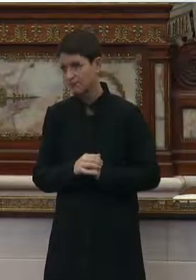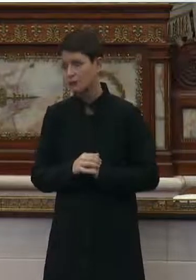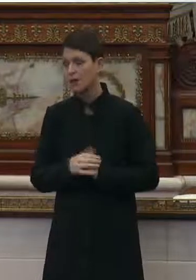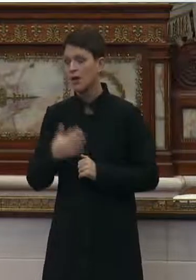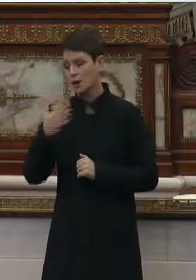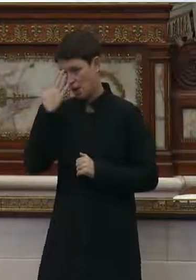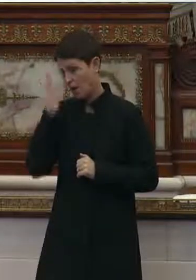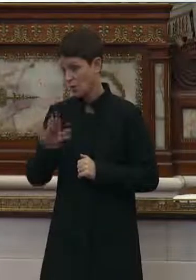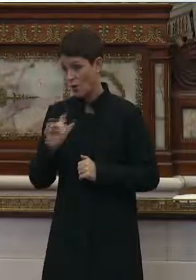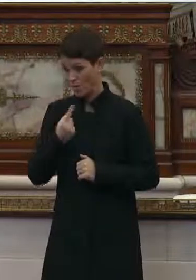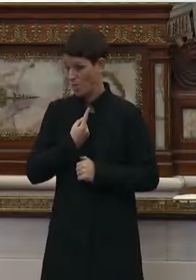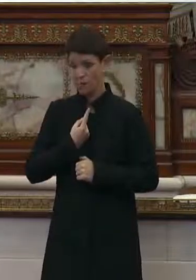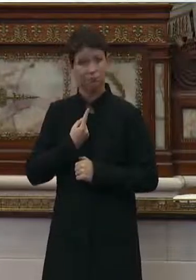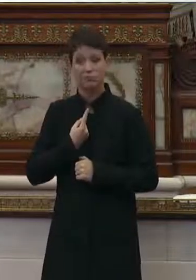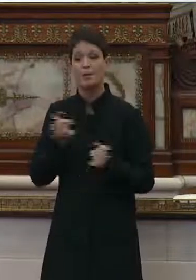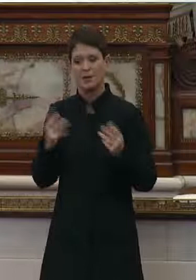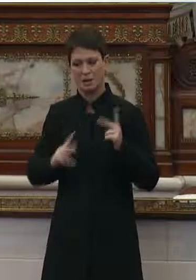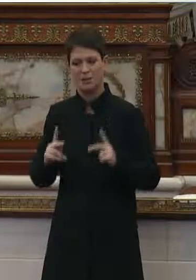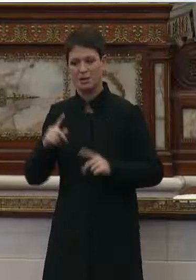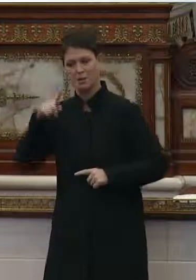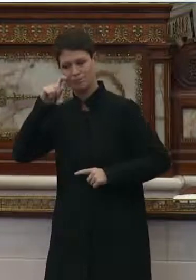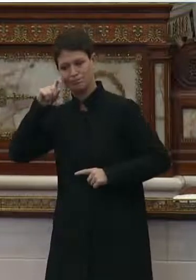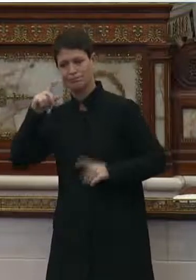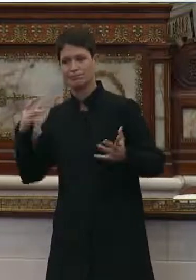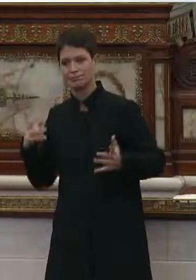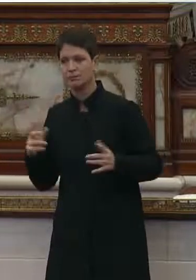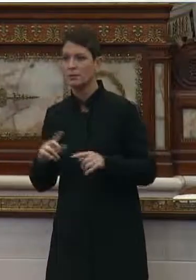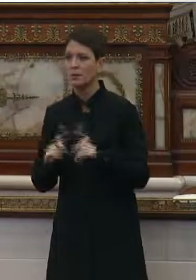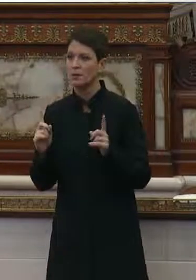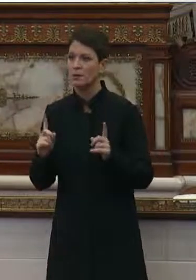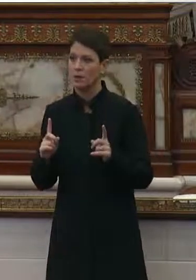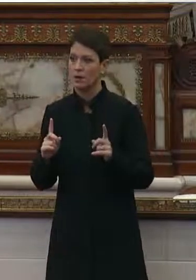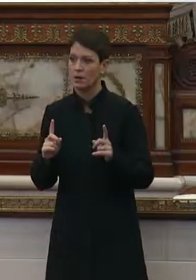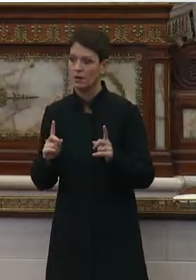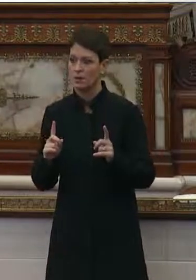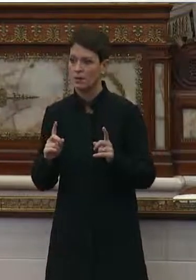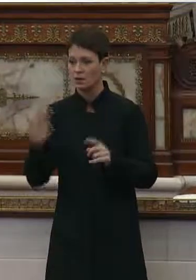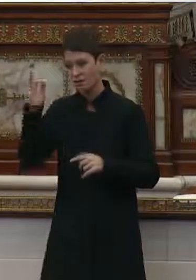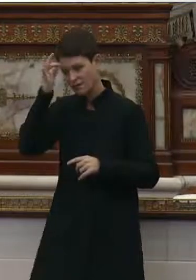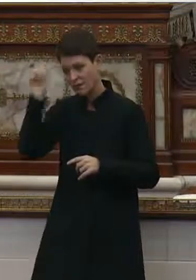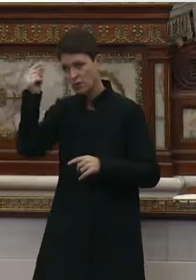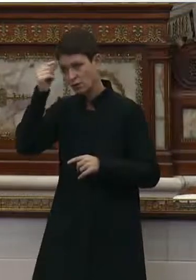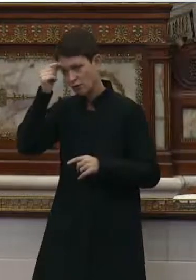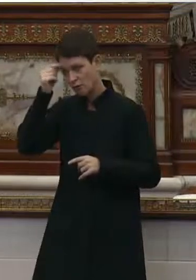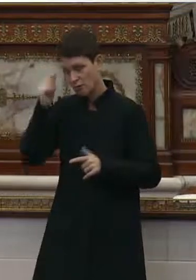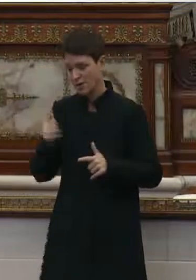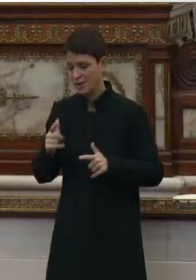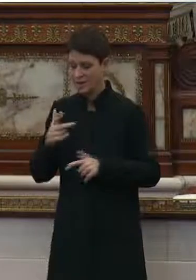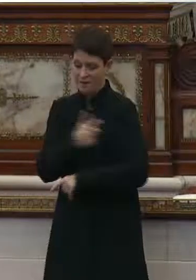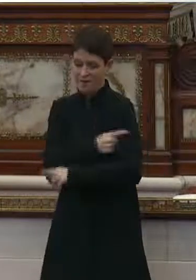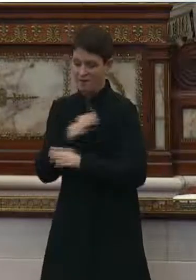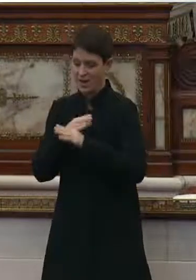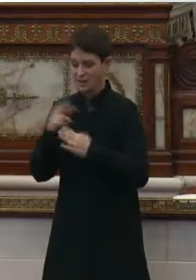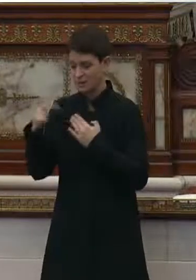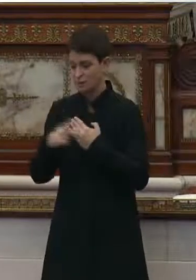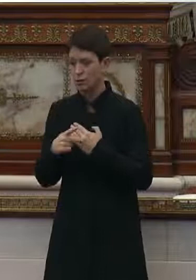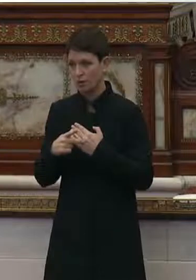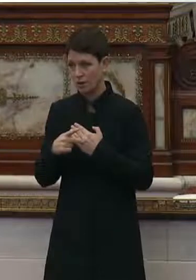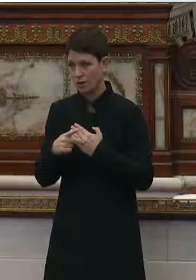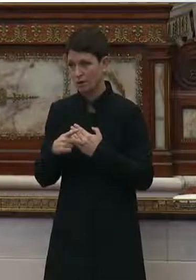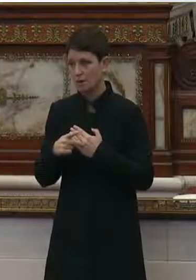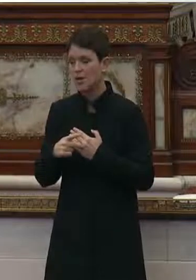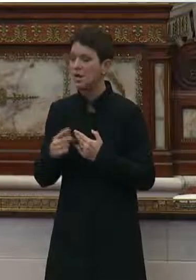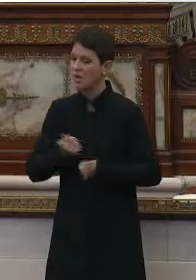sure that I am not alone. Though leaders of Operation Warp Speed, the federal government's vaccine program, have expressed